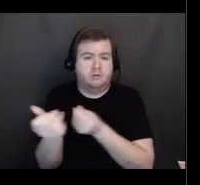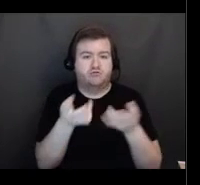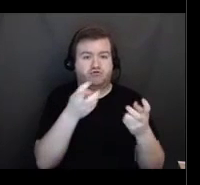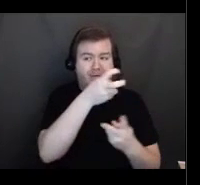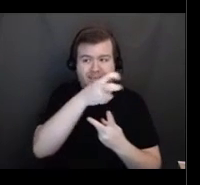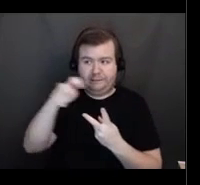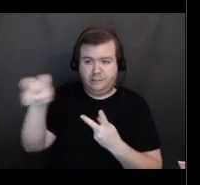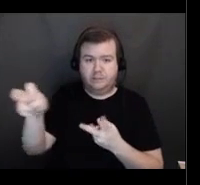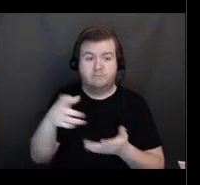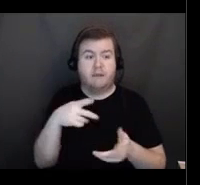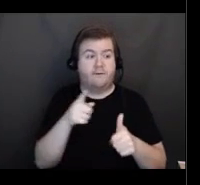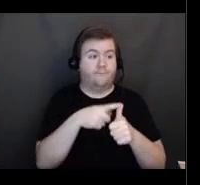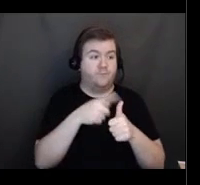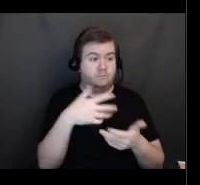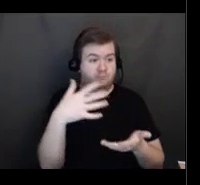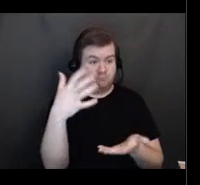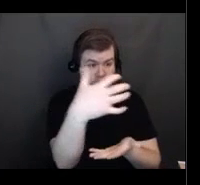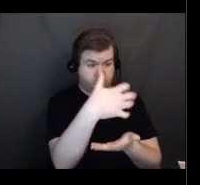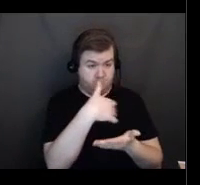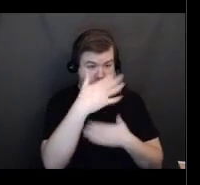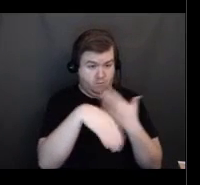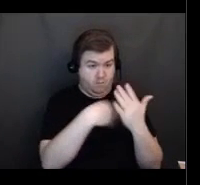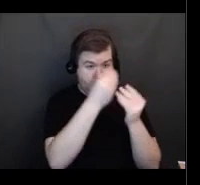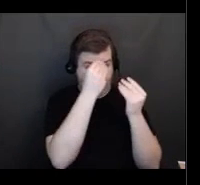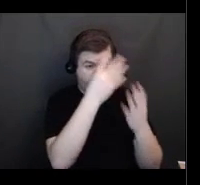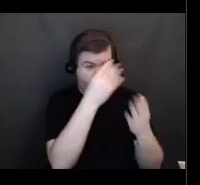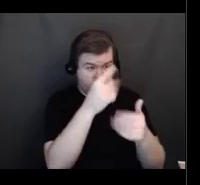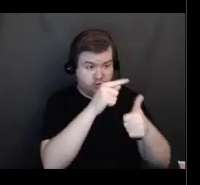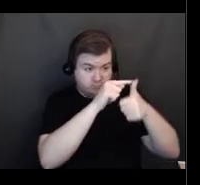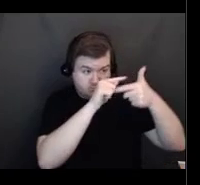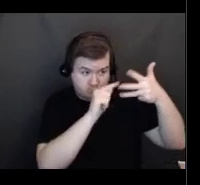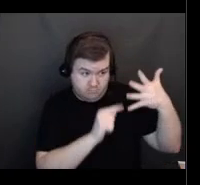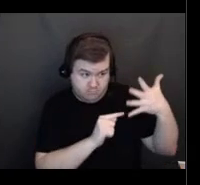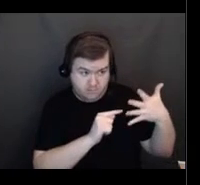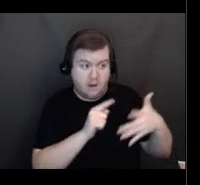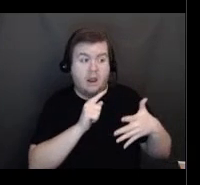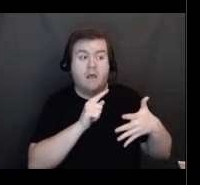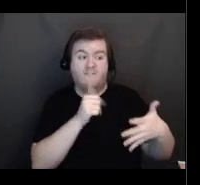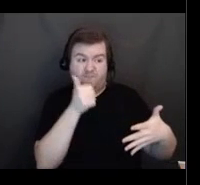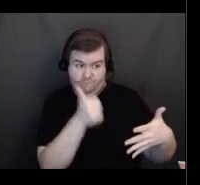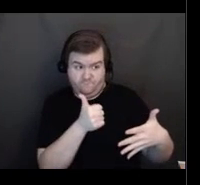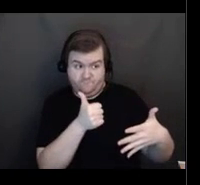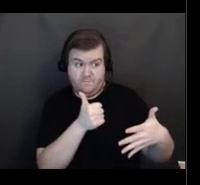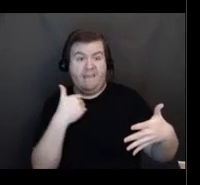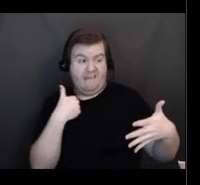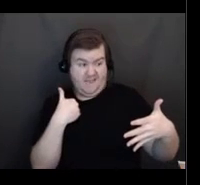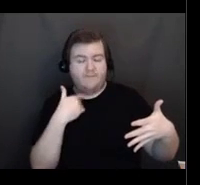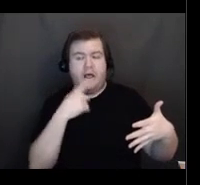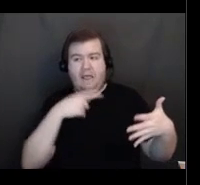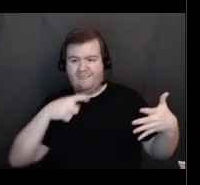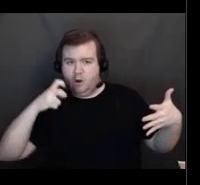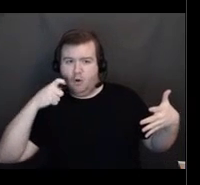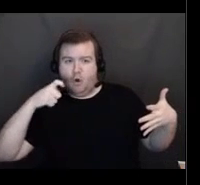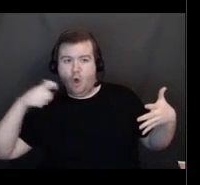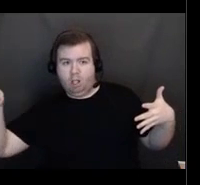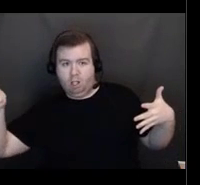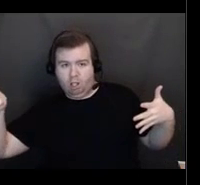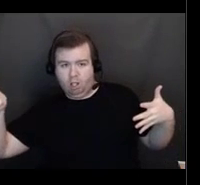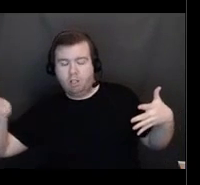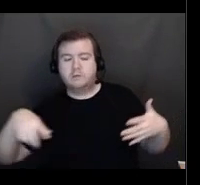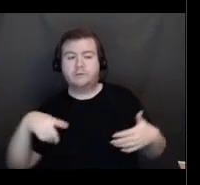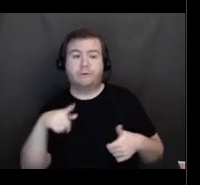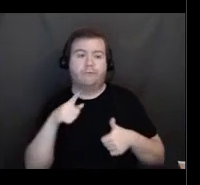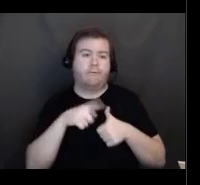information from a vaccine eligible recipient before initiating the call. And that could be phone number